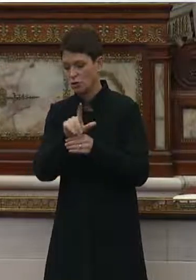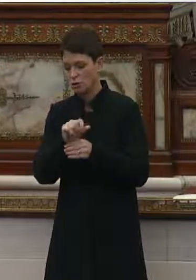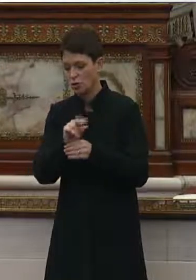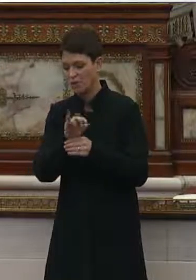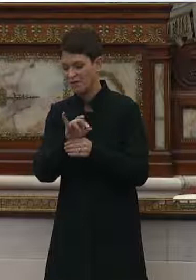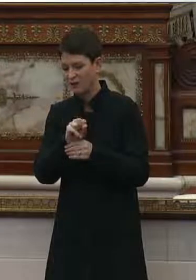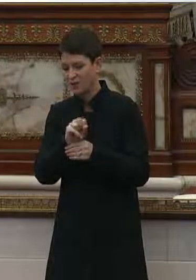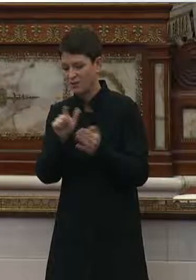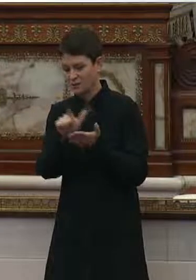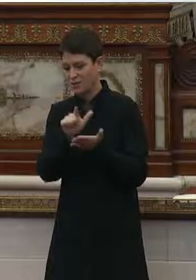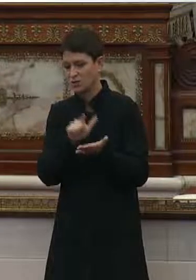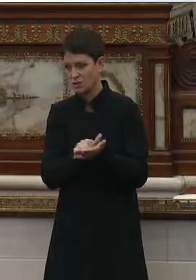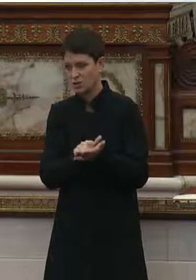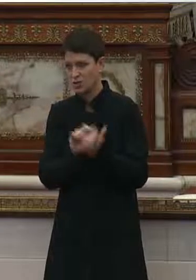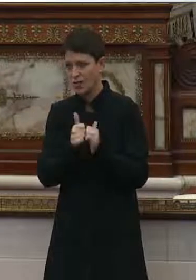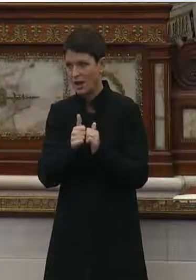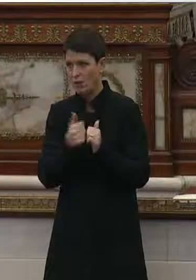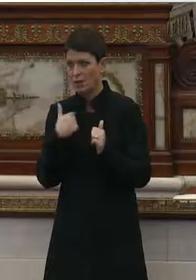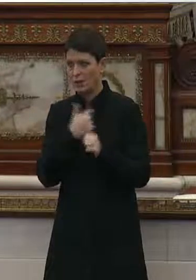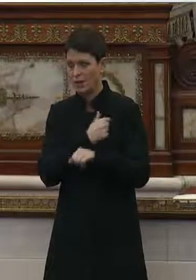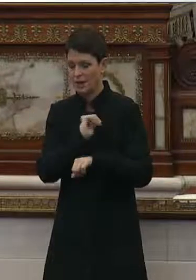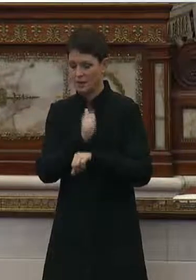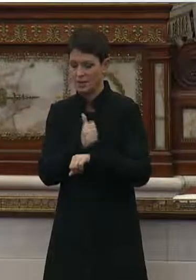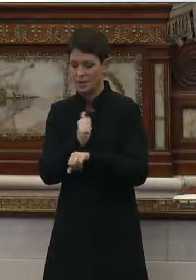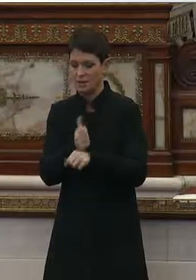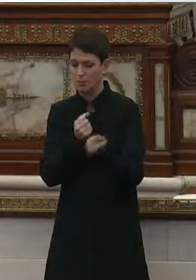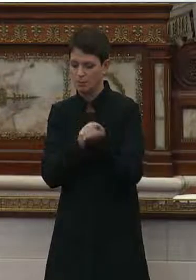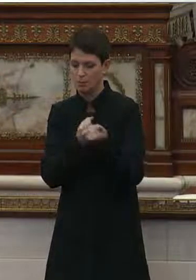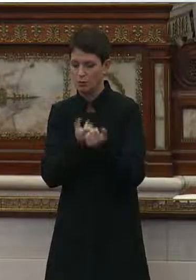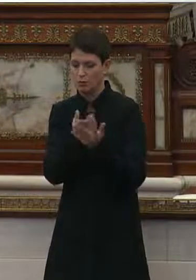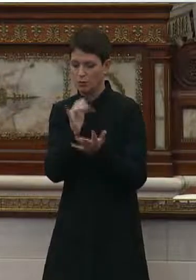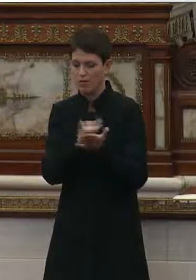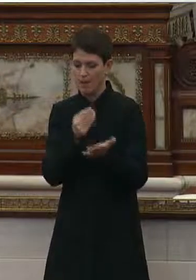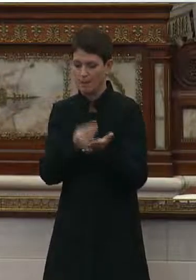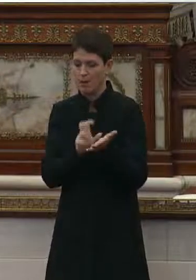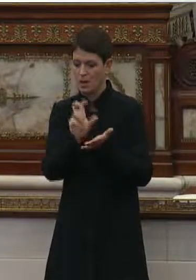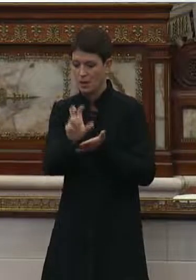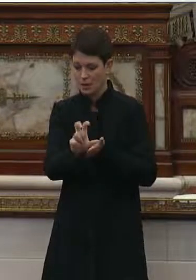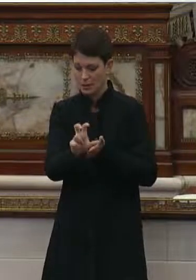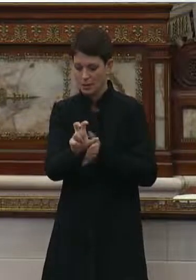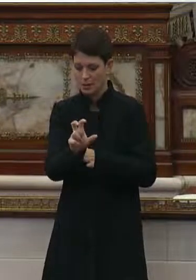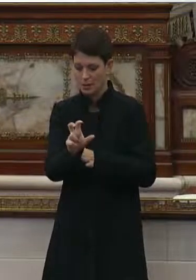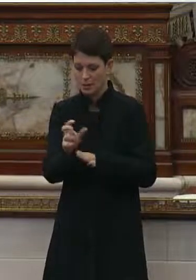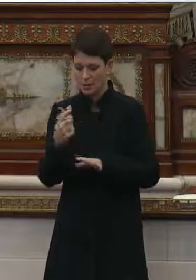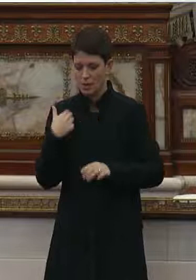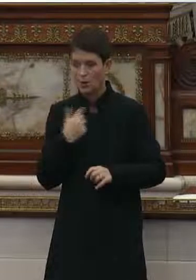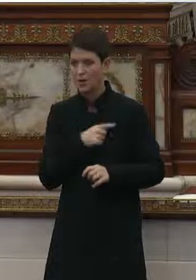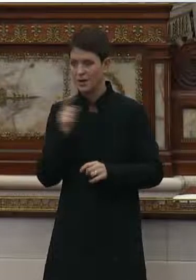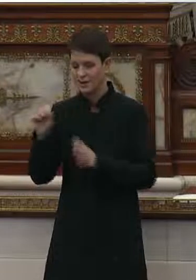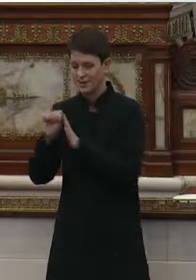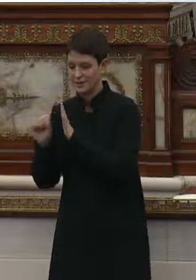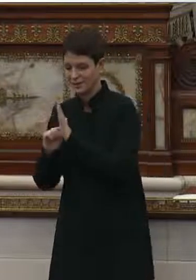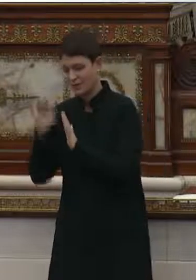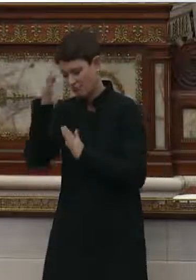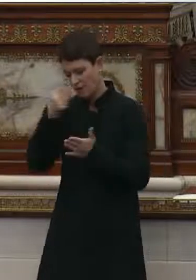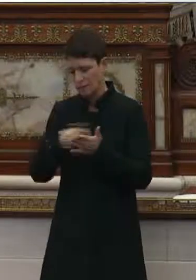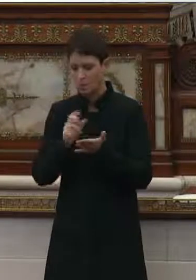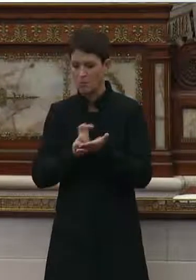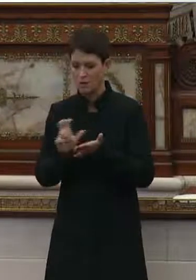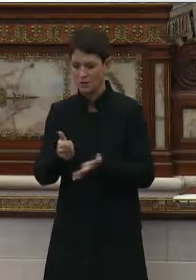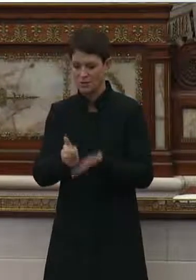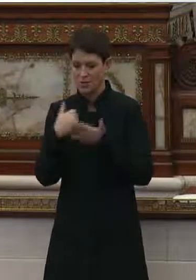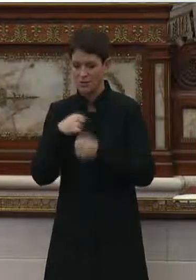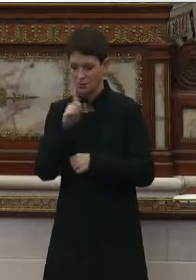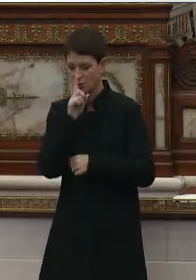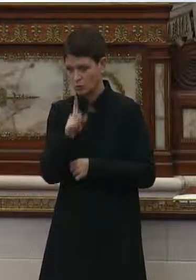and how we can line up support for you through that funding, because it's going to take state and federal funding for us to